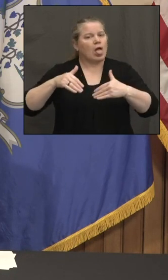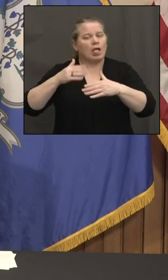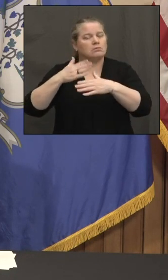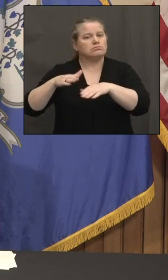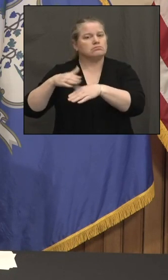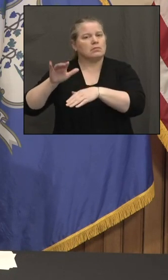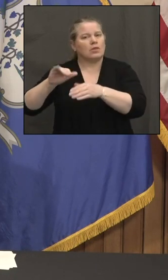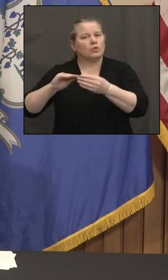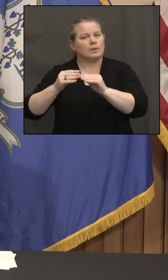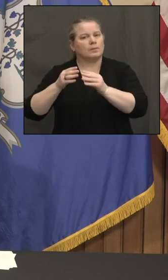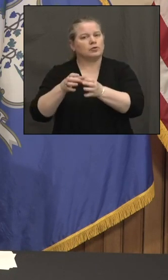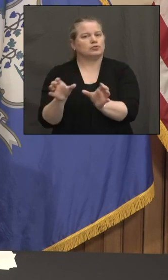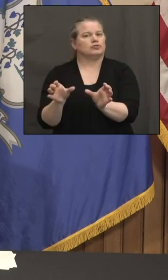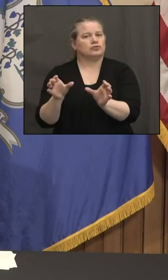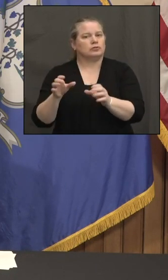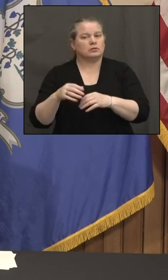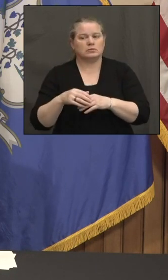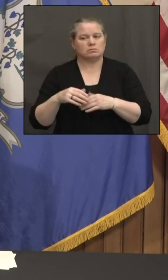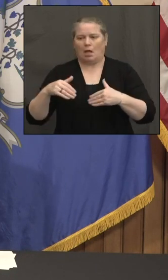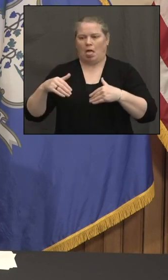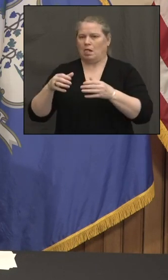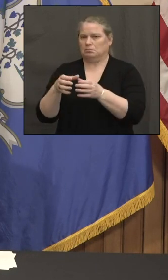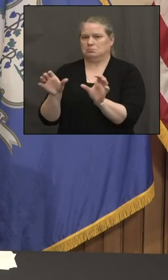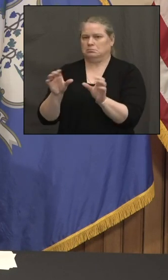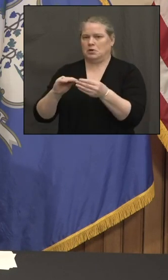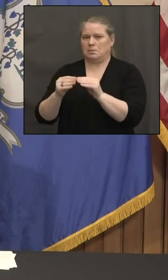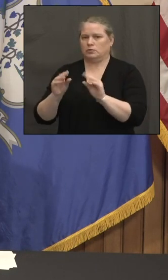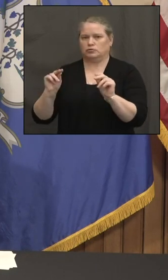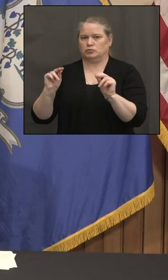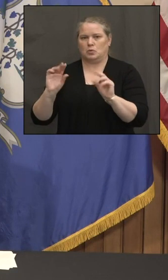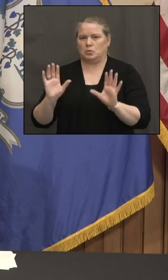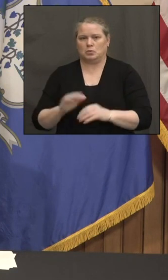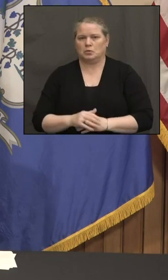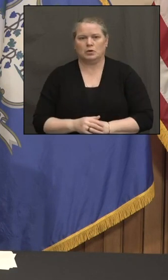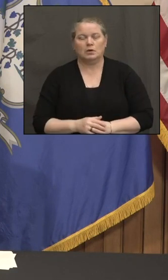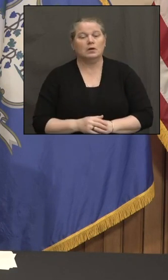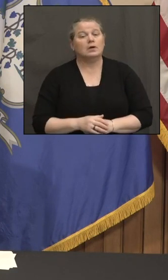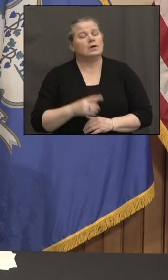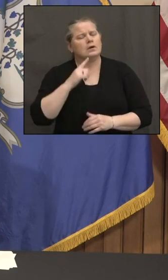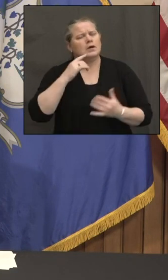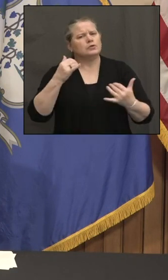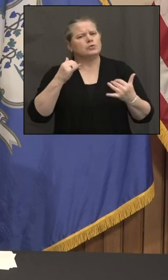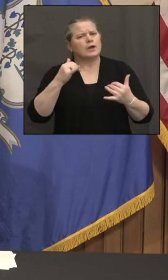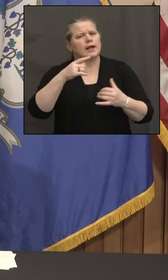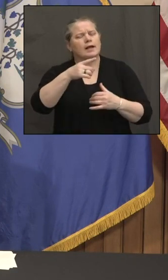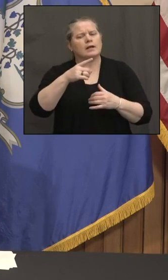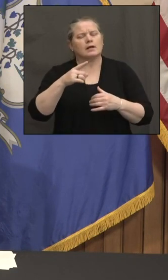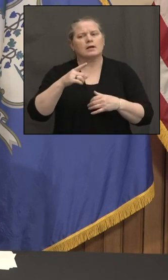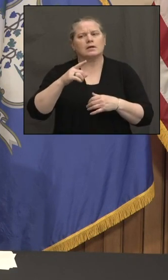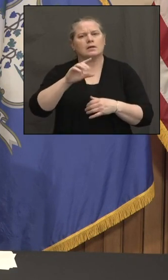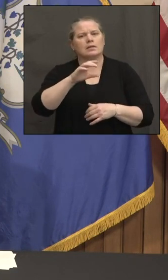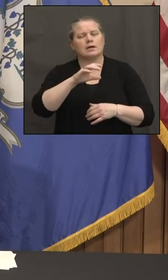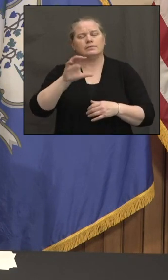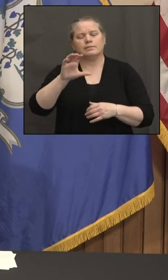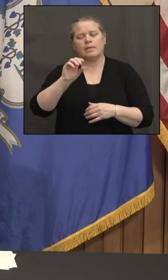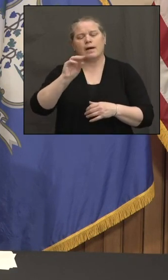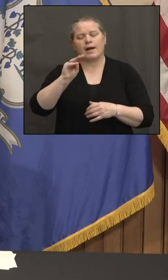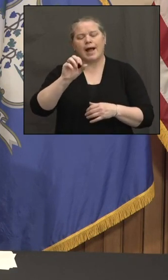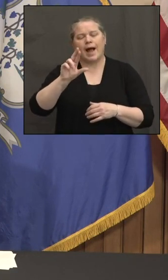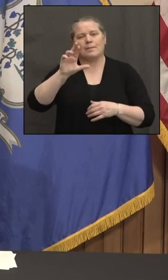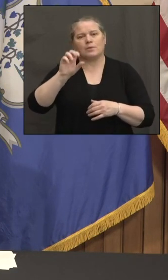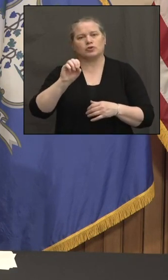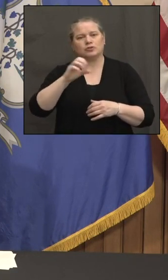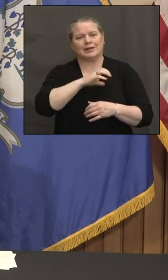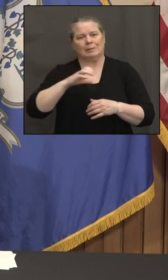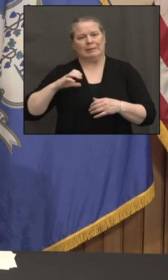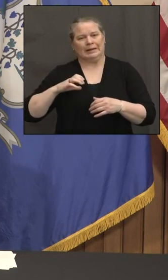Governor, uh, today there was a vote in the Commerce Committee to, um, require, well, not require, well, I guess